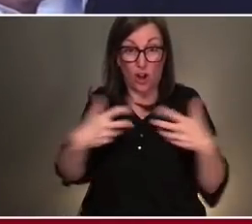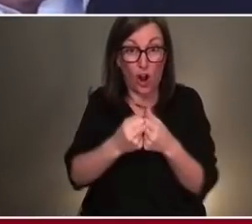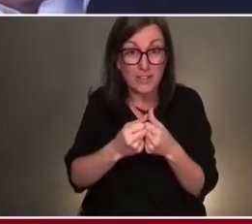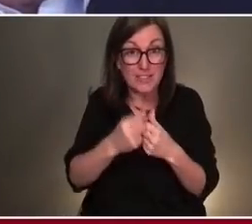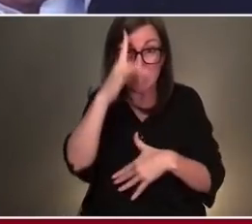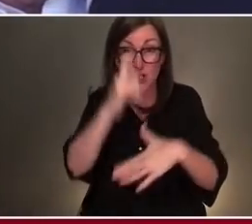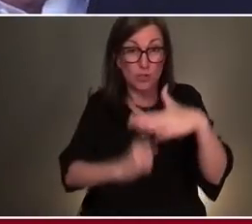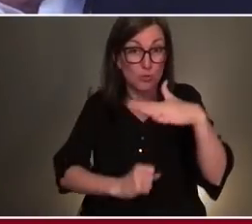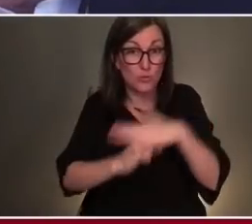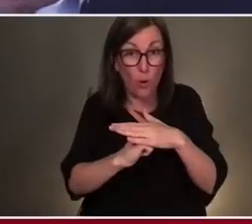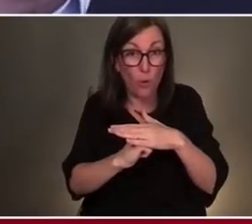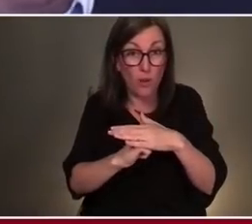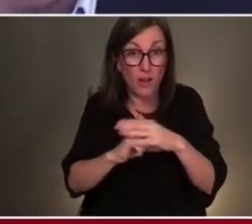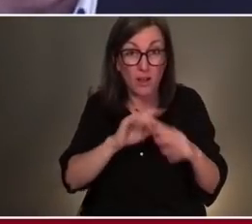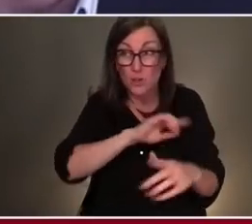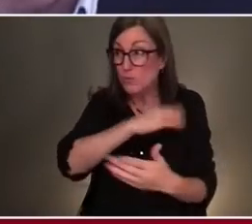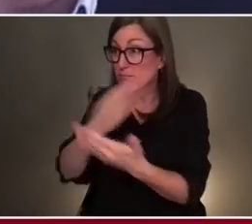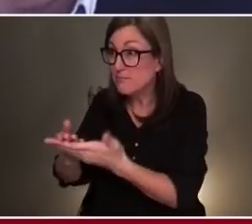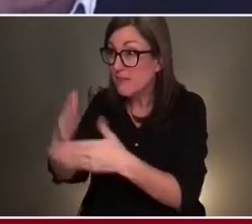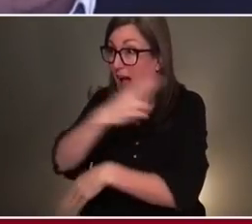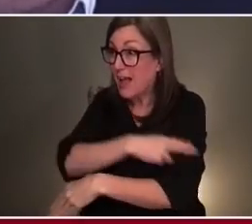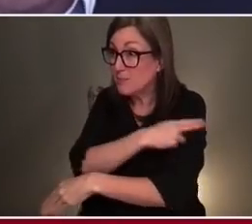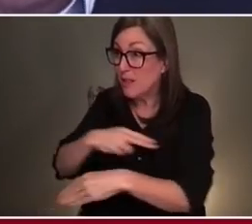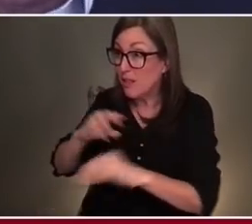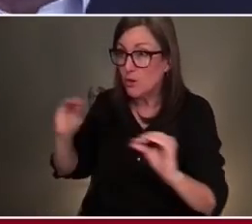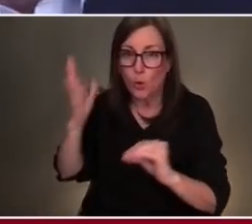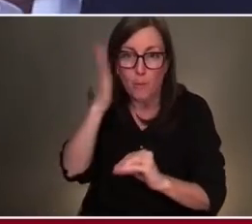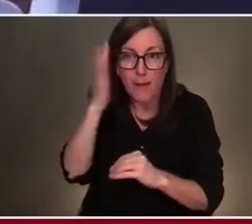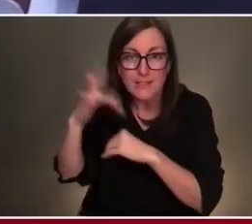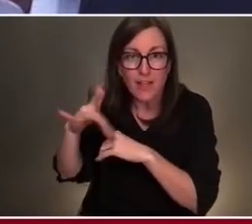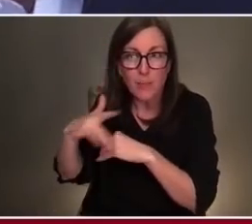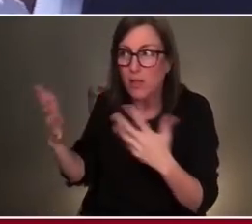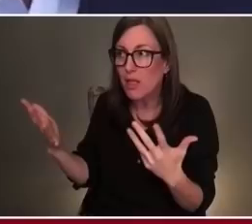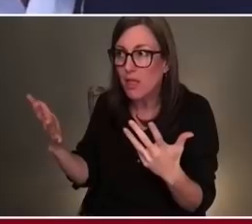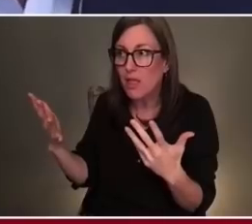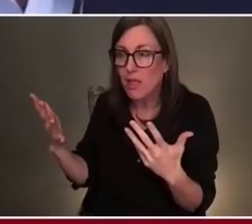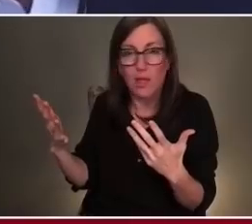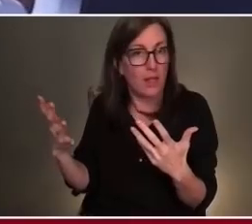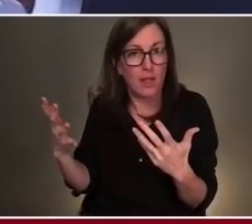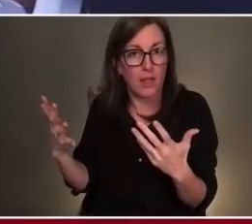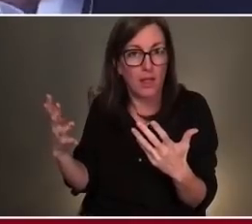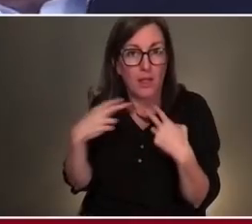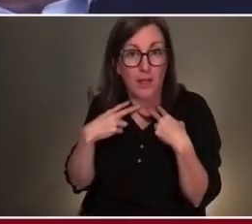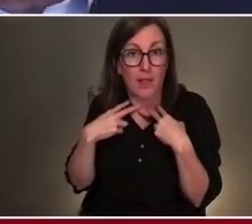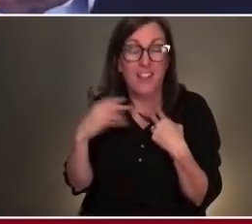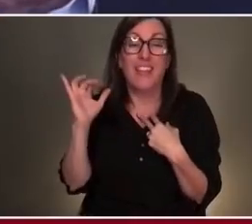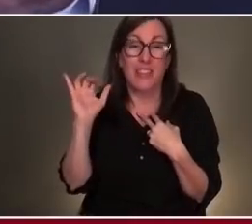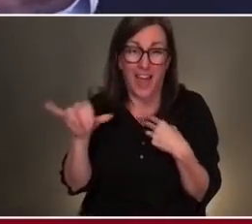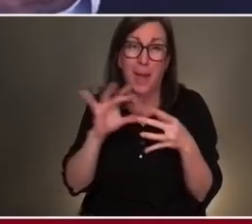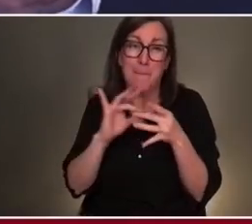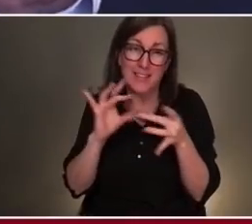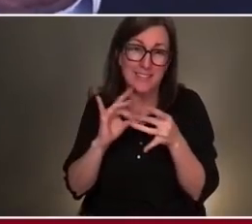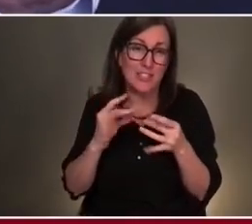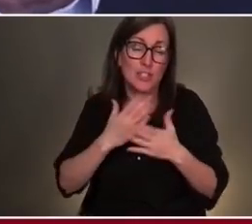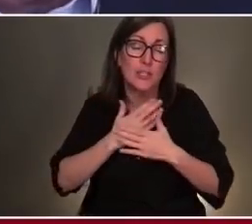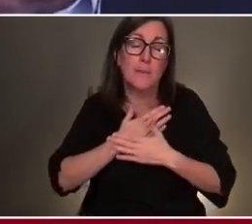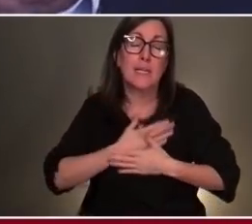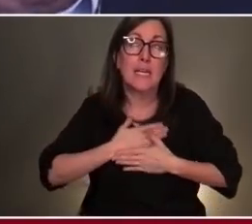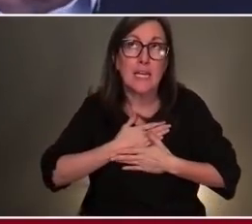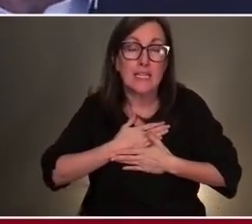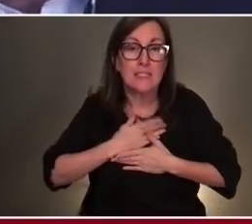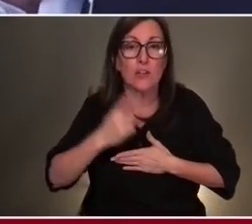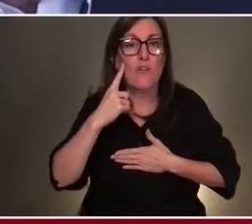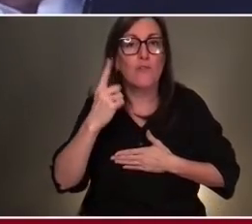find that there are no beds for you anywhere near. And I think that that messaging also is, please, for no other